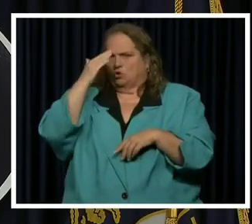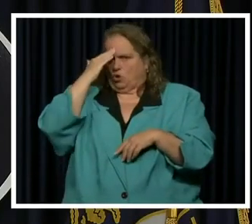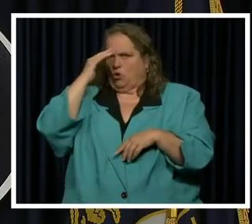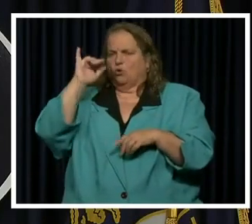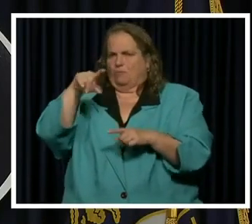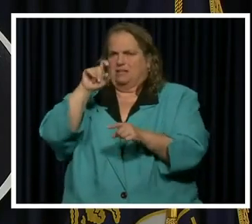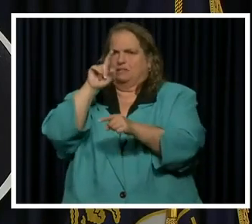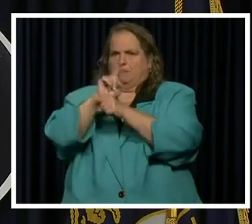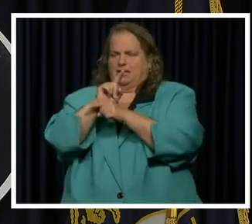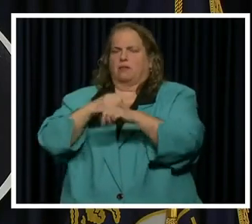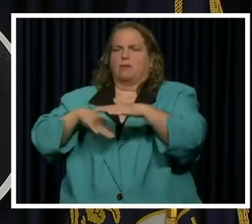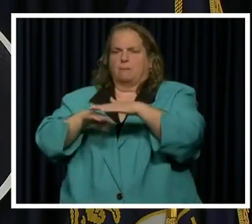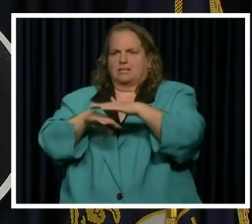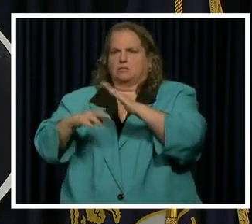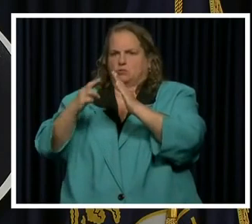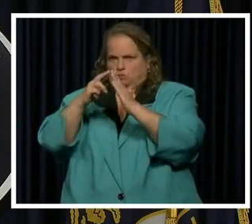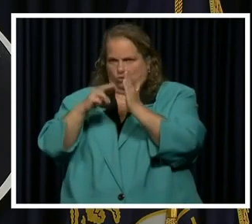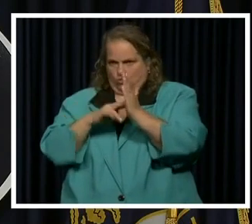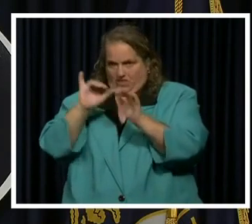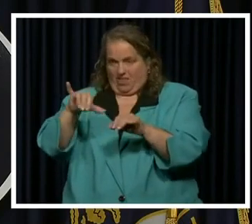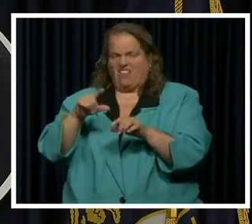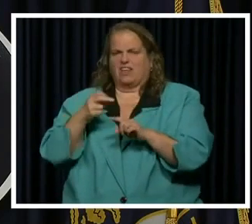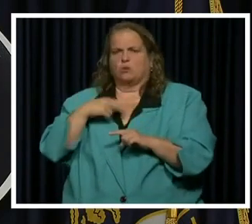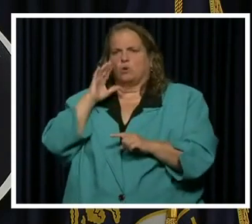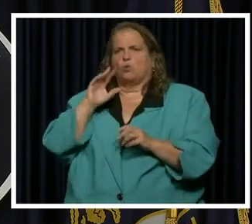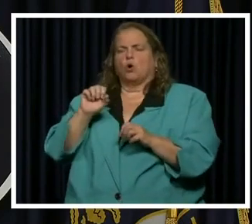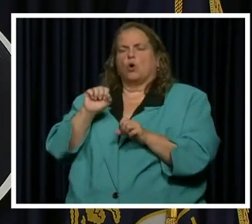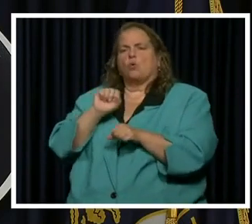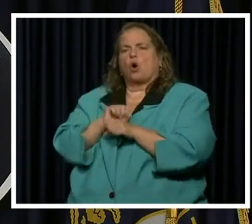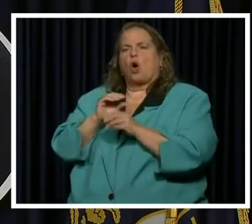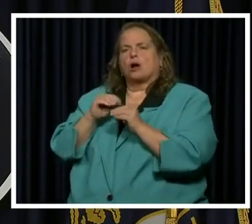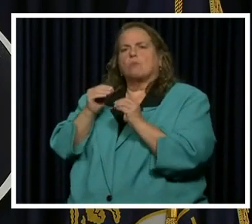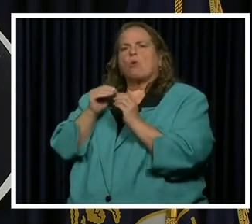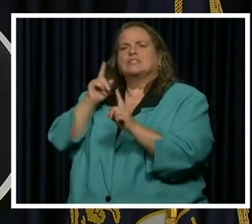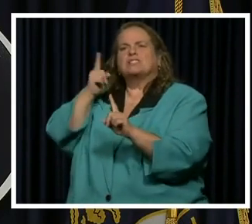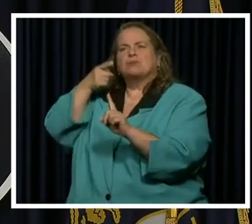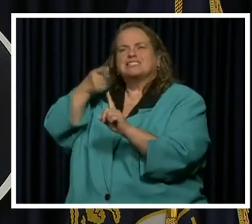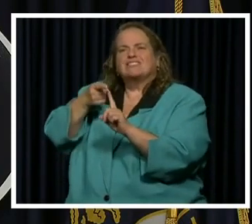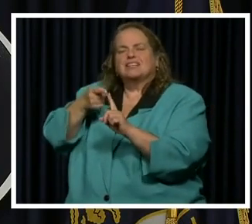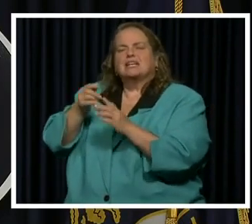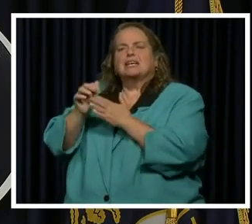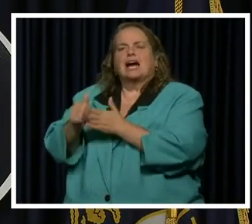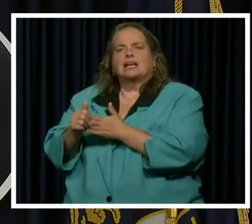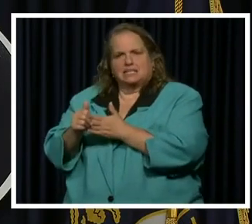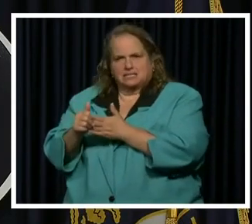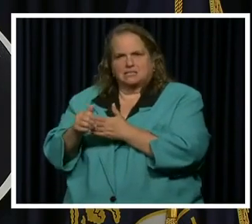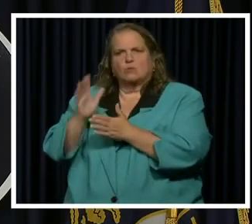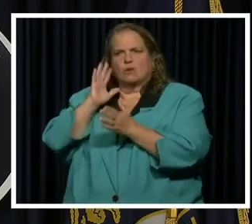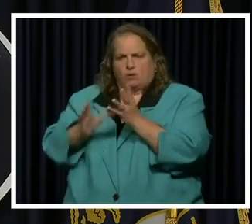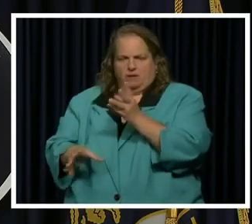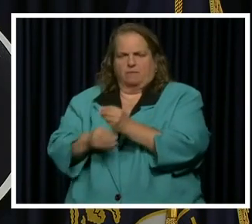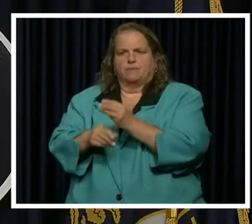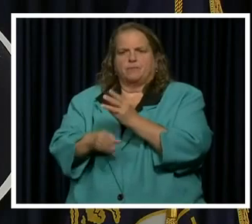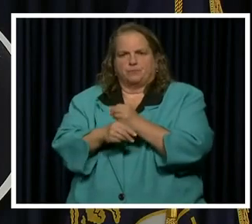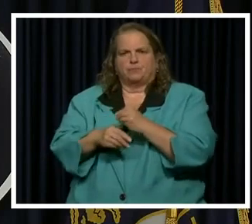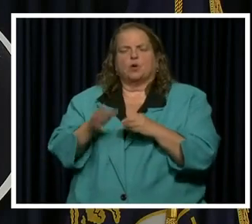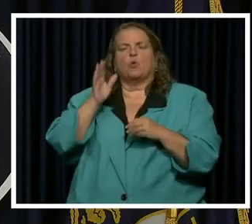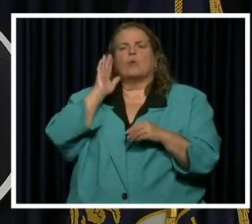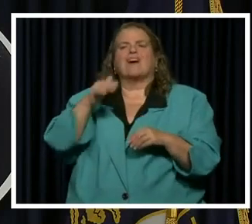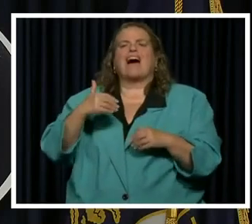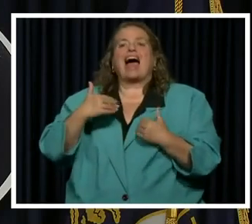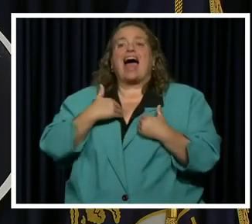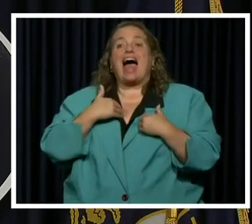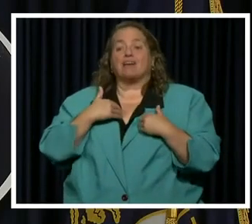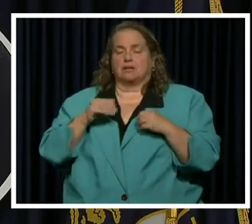start meeting the basics. And then we work on the more specific guidance. There will be capacity limitations